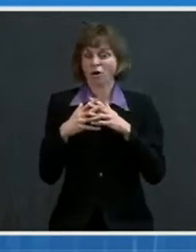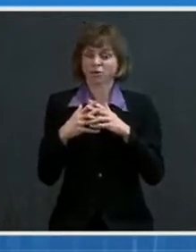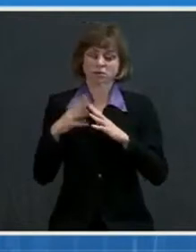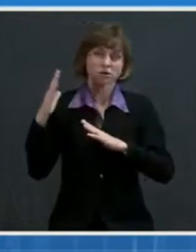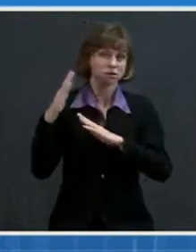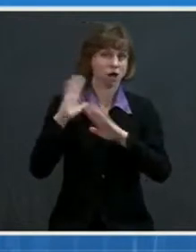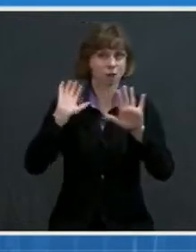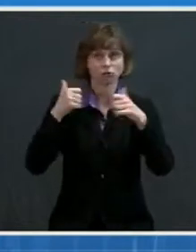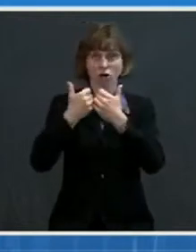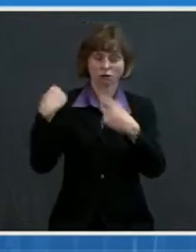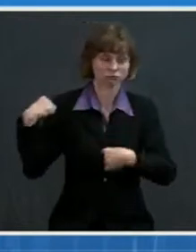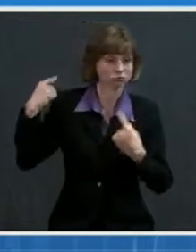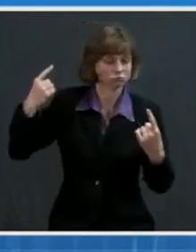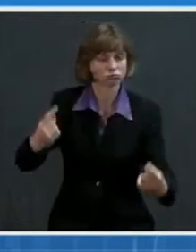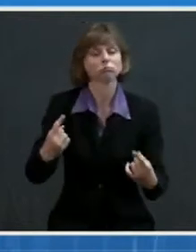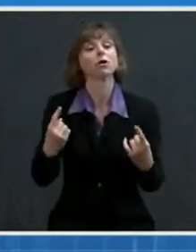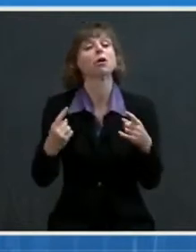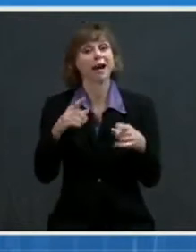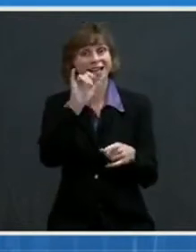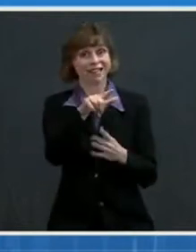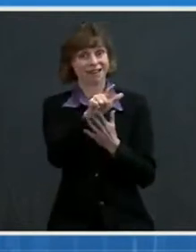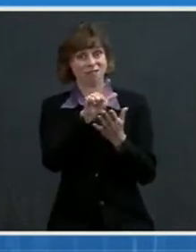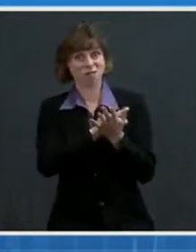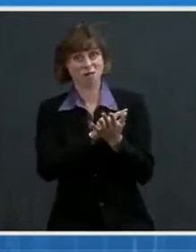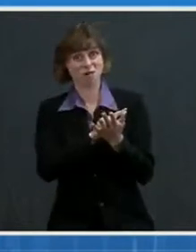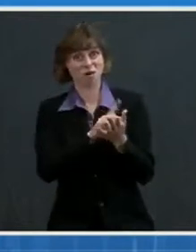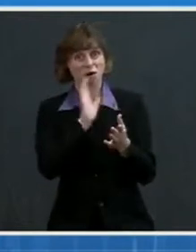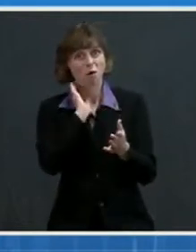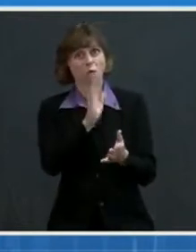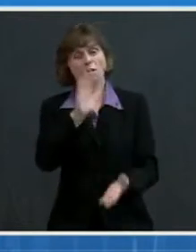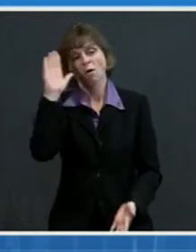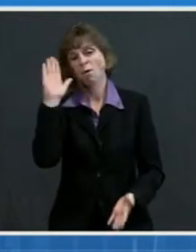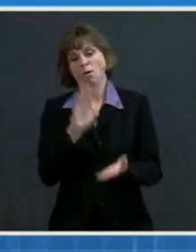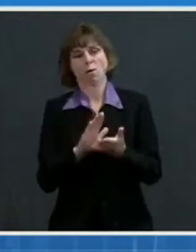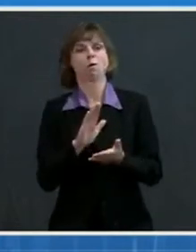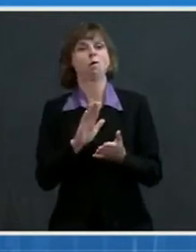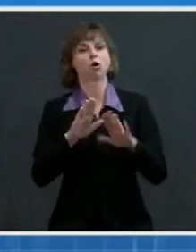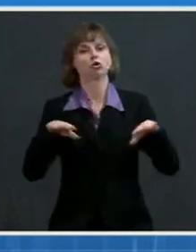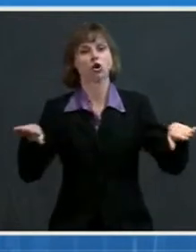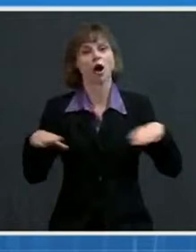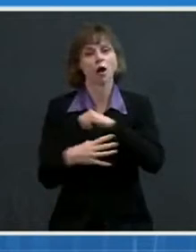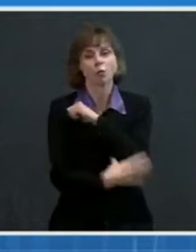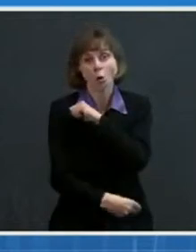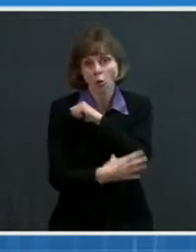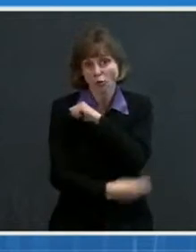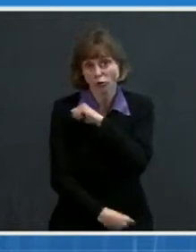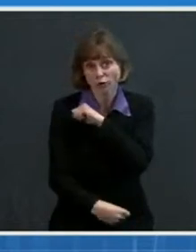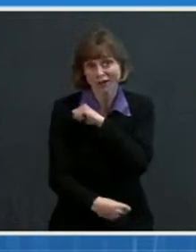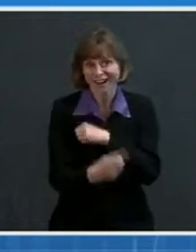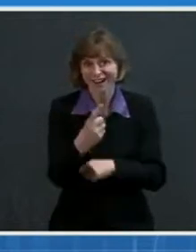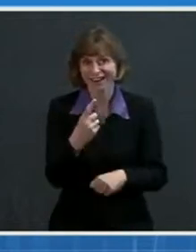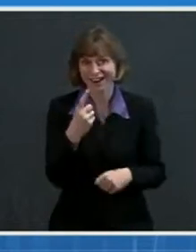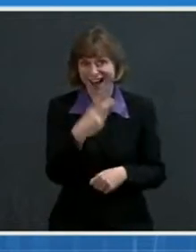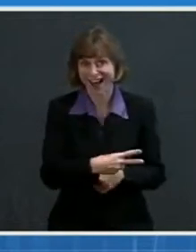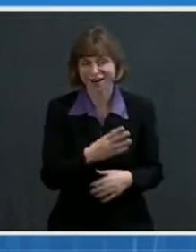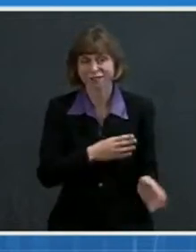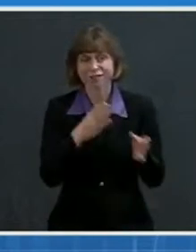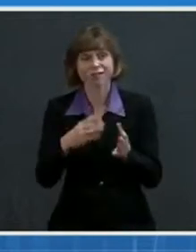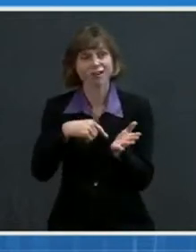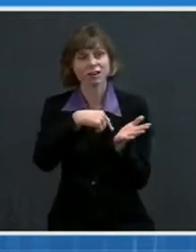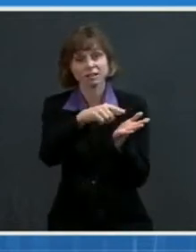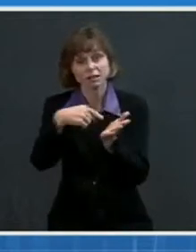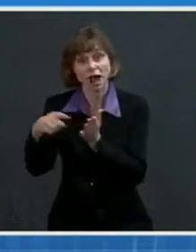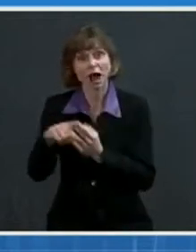this historic legislation will cut child poverty in half, put $1,400 checks in the pockets of 85